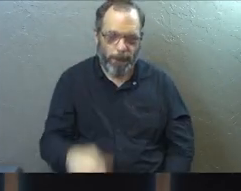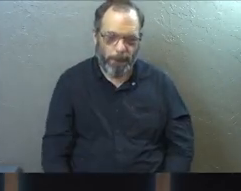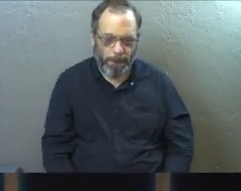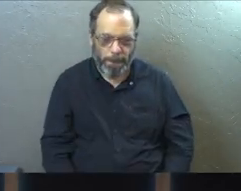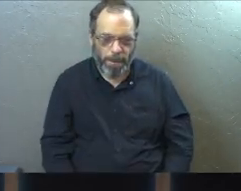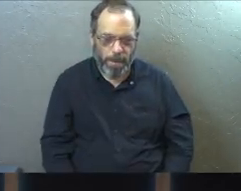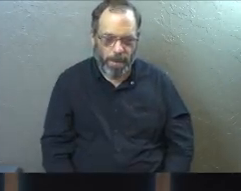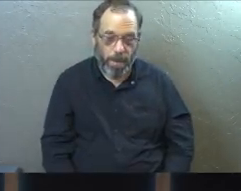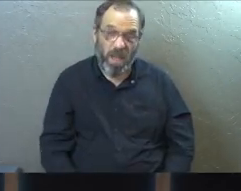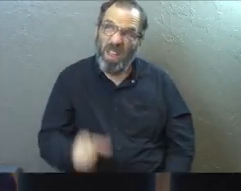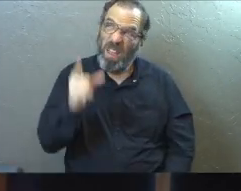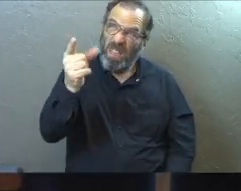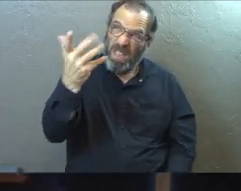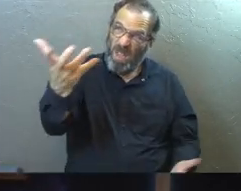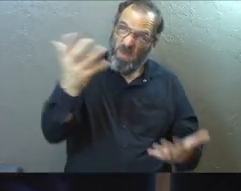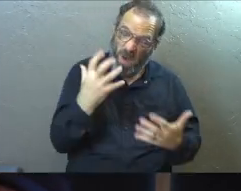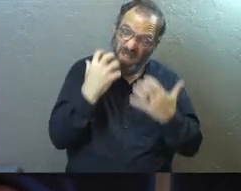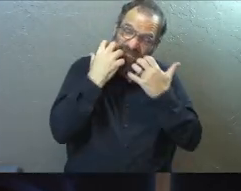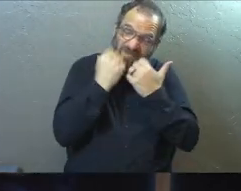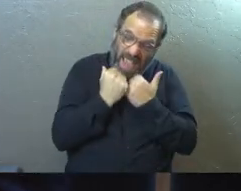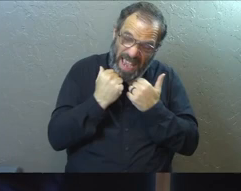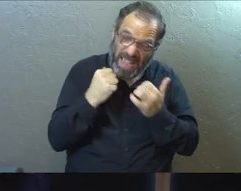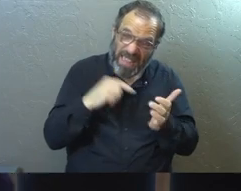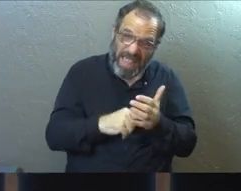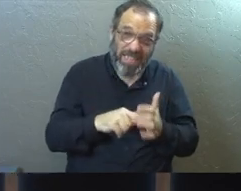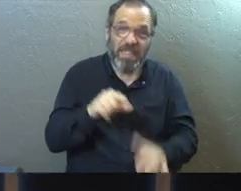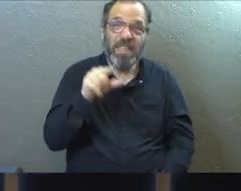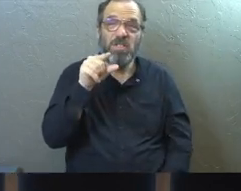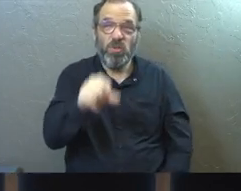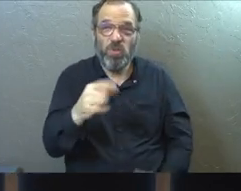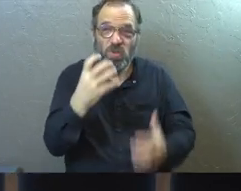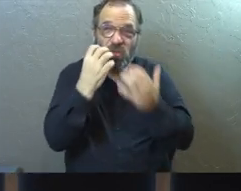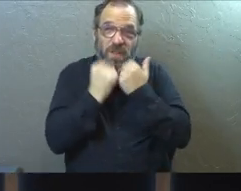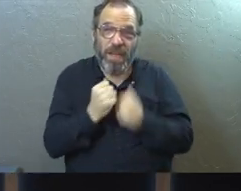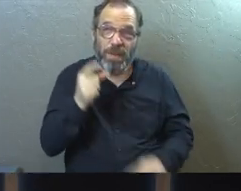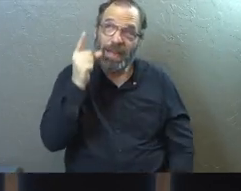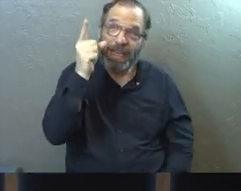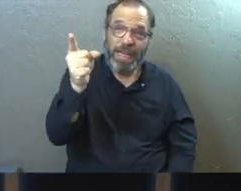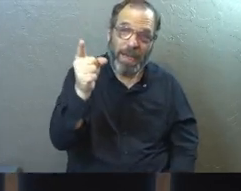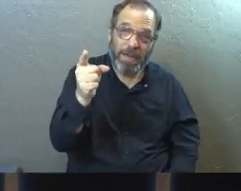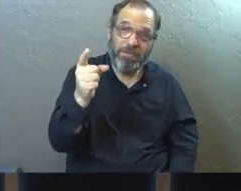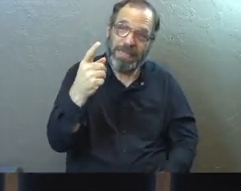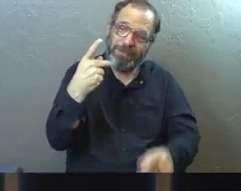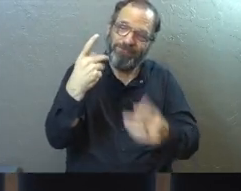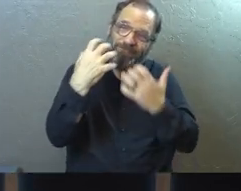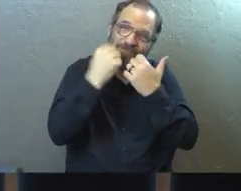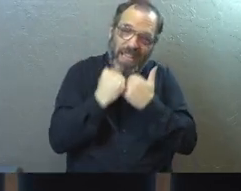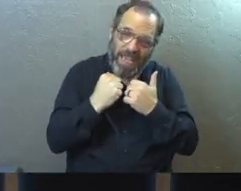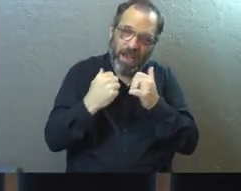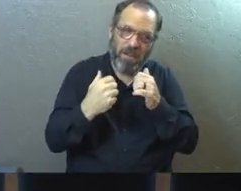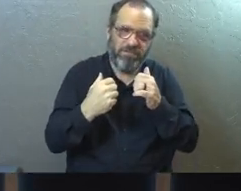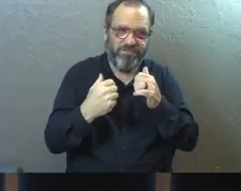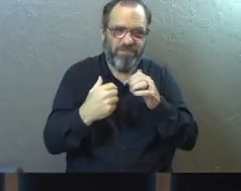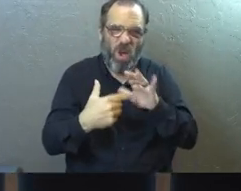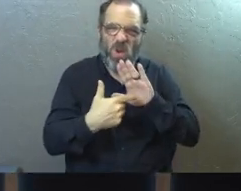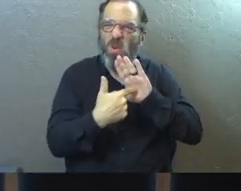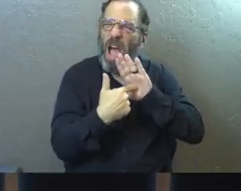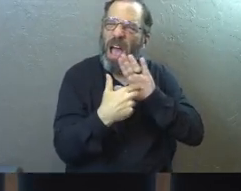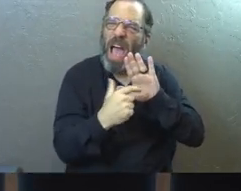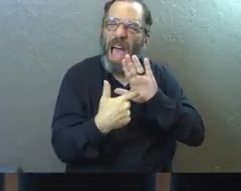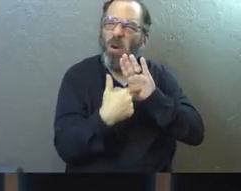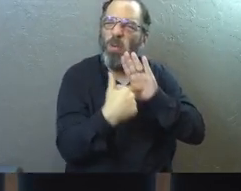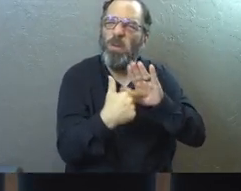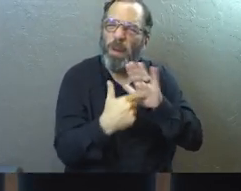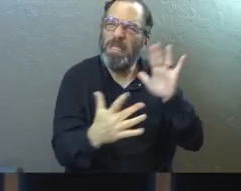me, so the reason that God wants us to care about this is because we should care about him. We should care about how we're representing Jesus